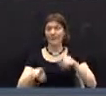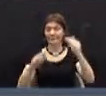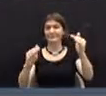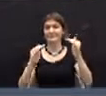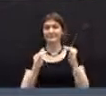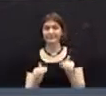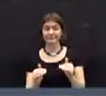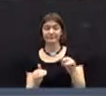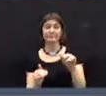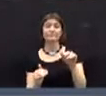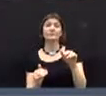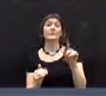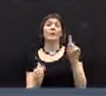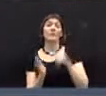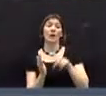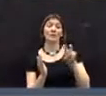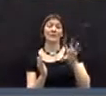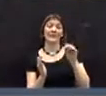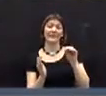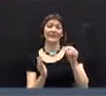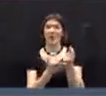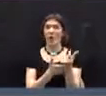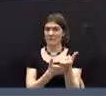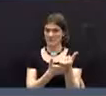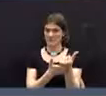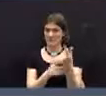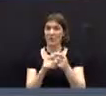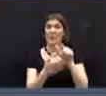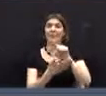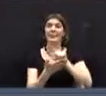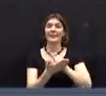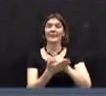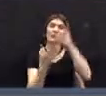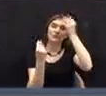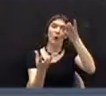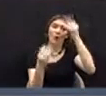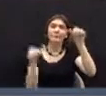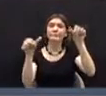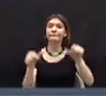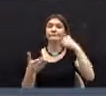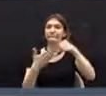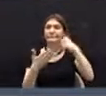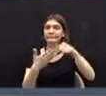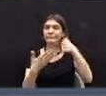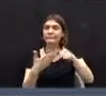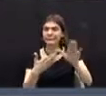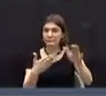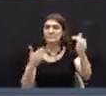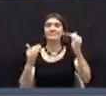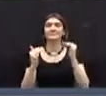$1,250 cut from the legal notices and postage line at Planning.